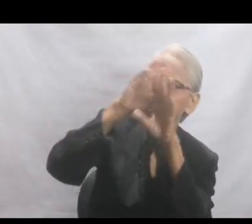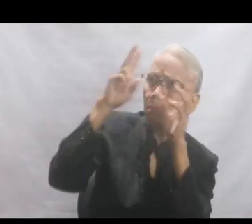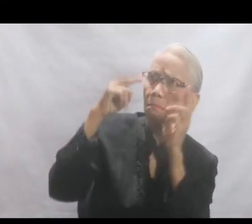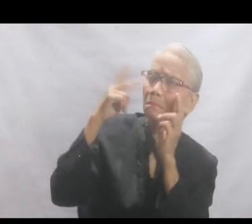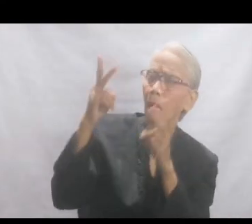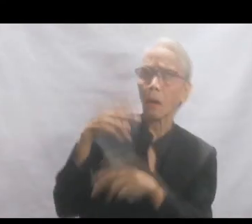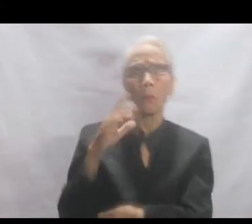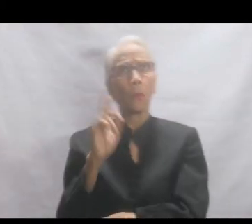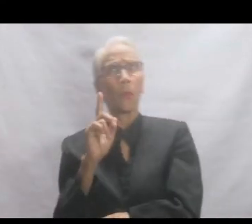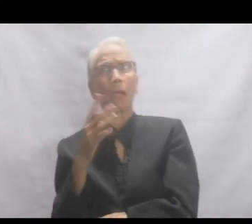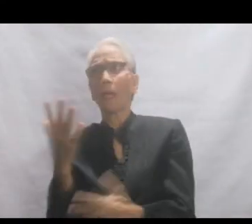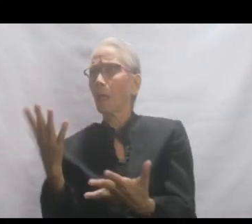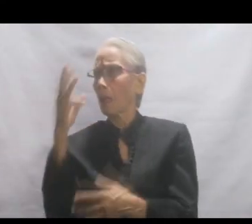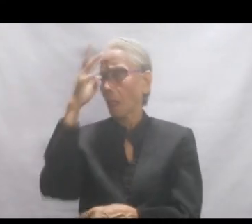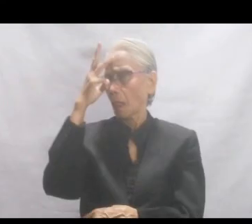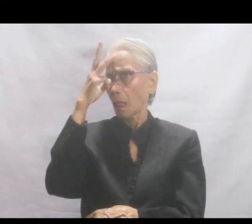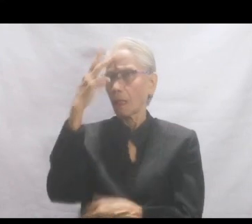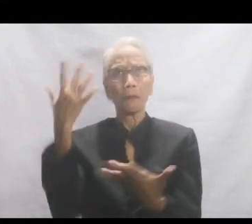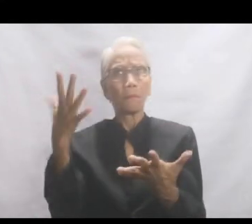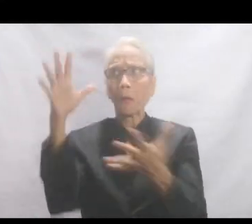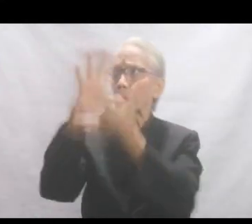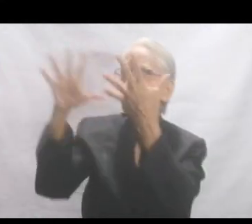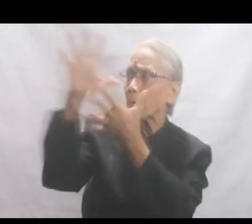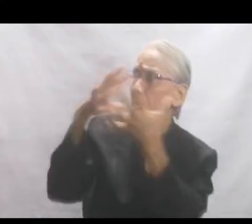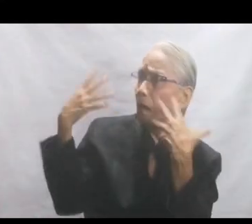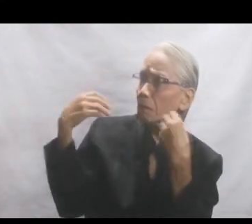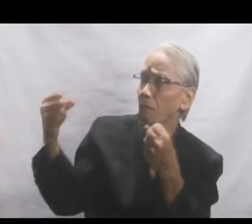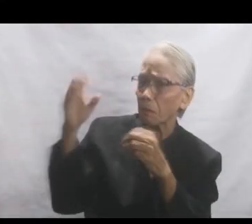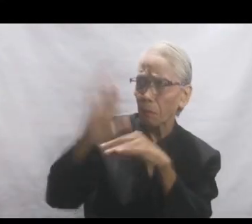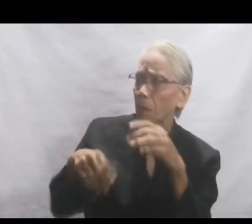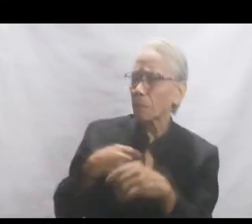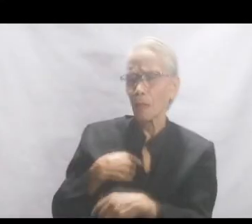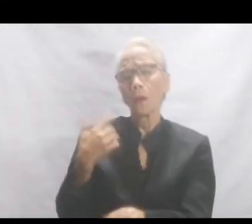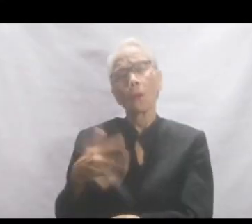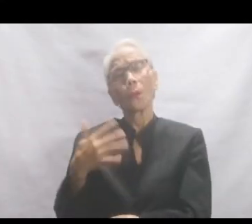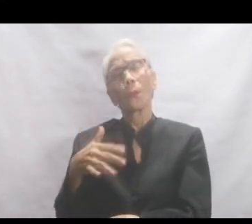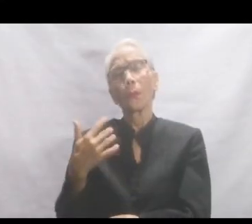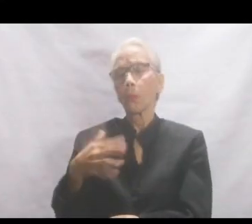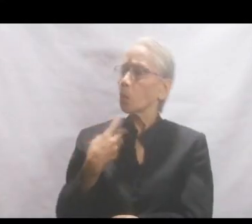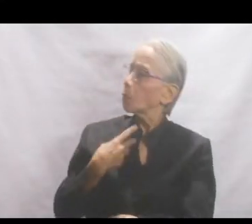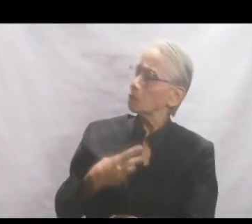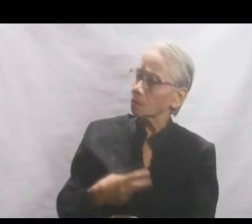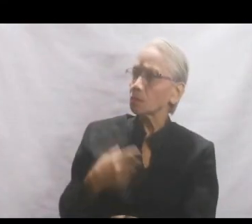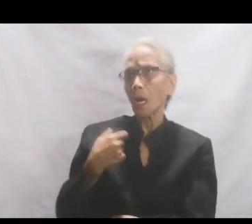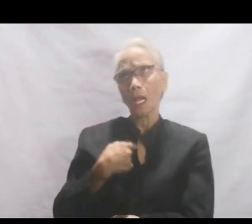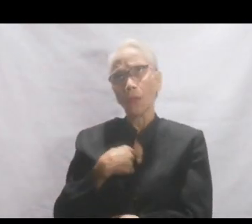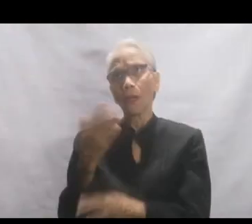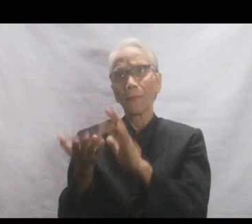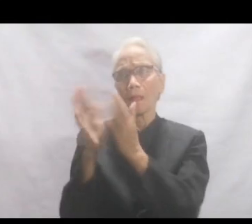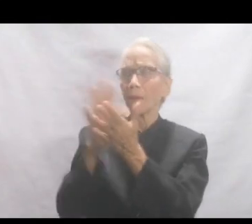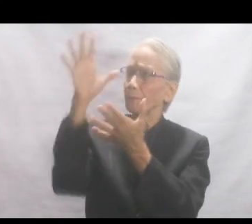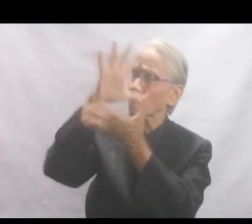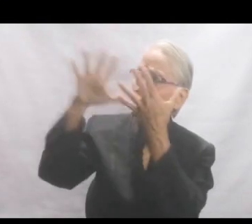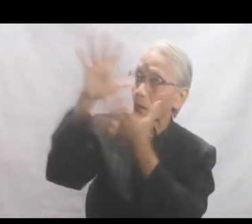What is this? He wondered, A cloud is mightier than me. Oh how I wish I was a cloud! And